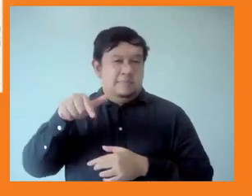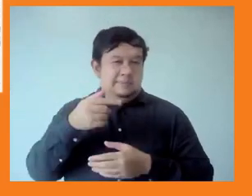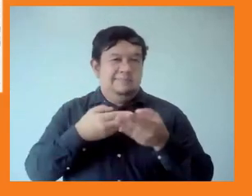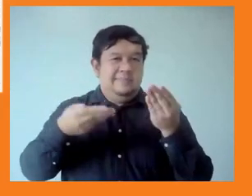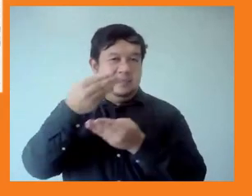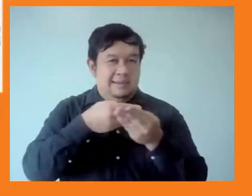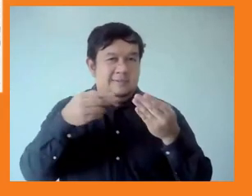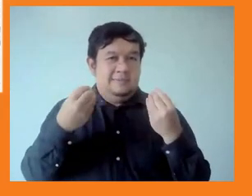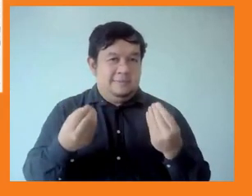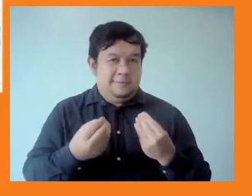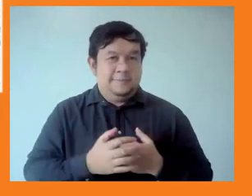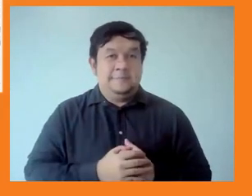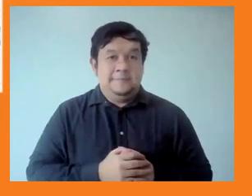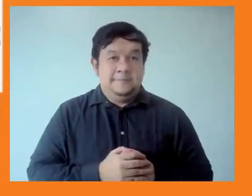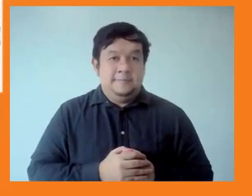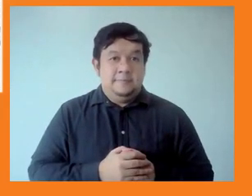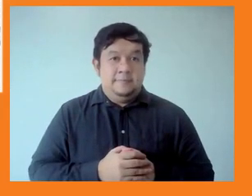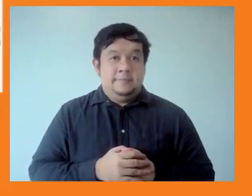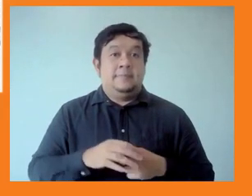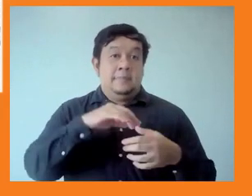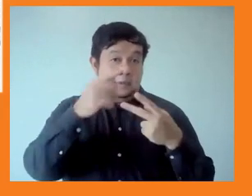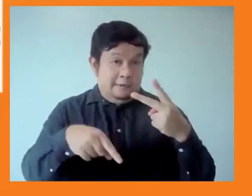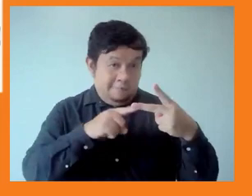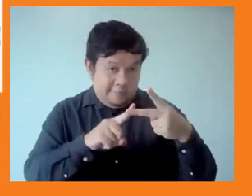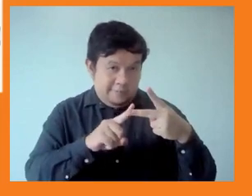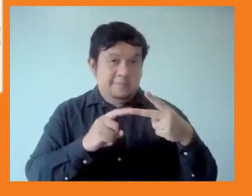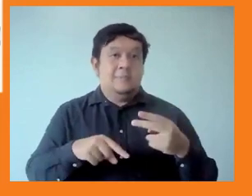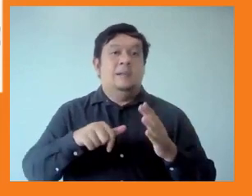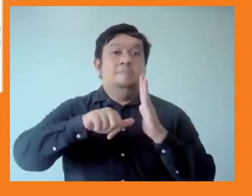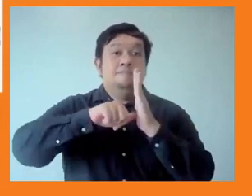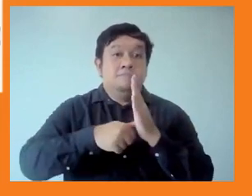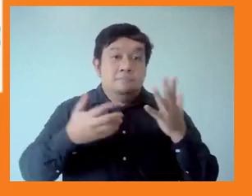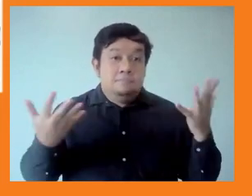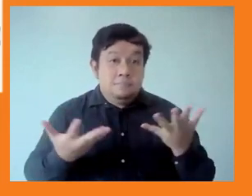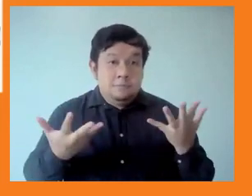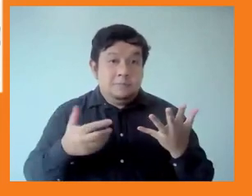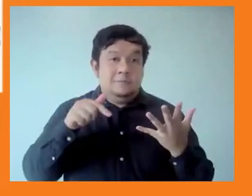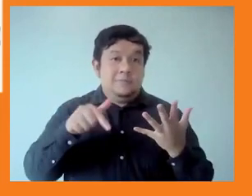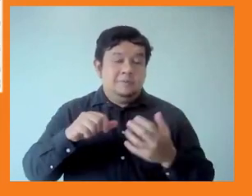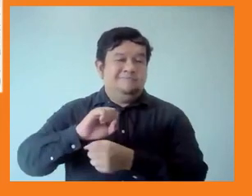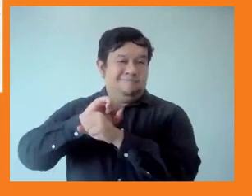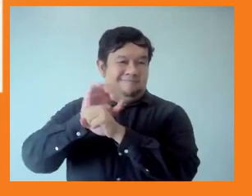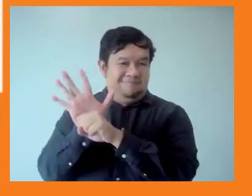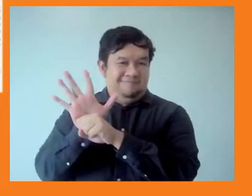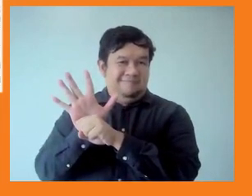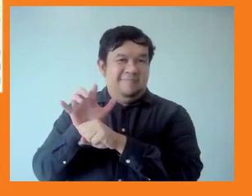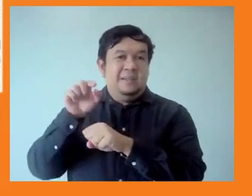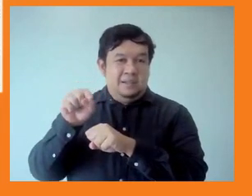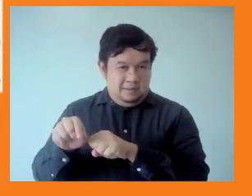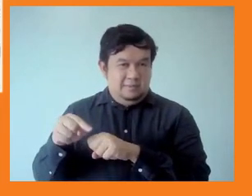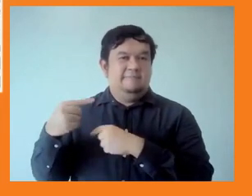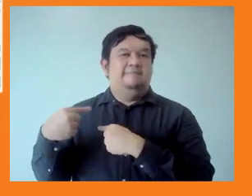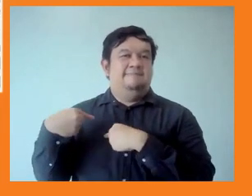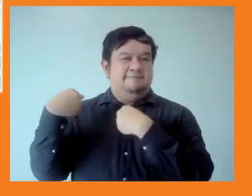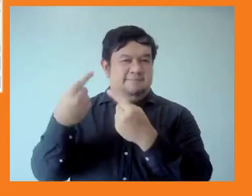the key messages, which indicated that COVID exacerbated Asia's inequality crisis, but it's also possible